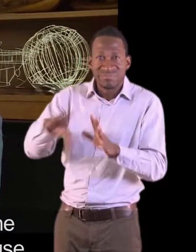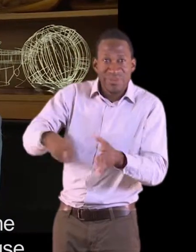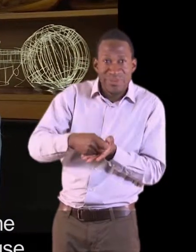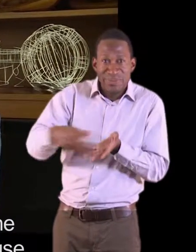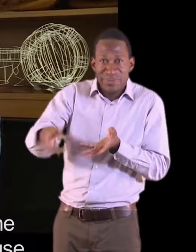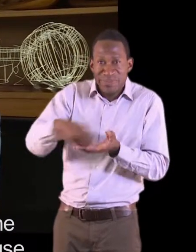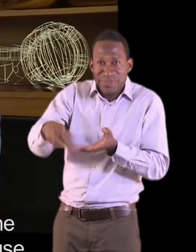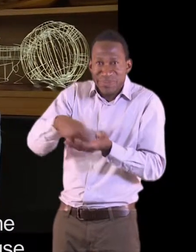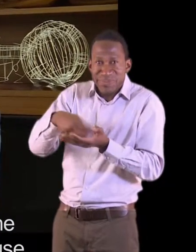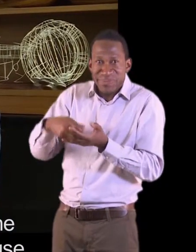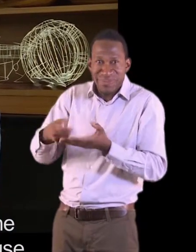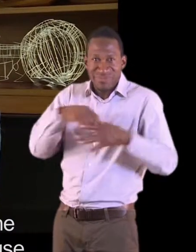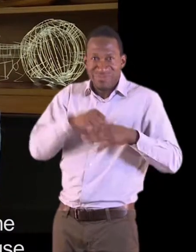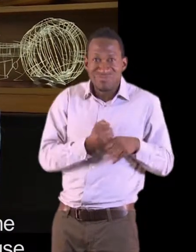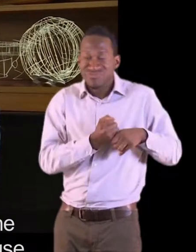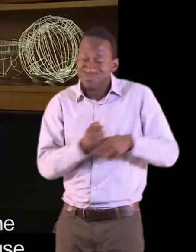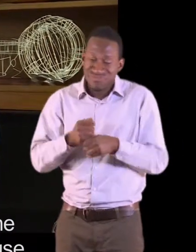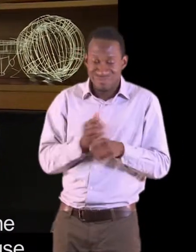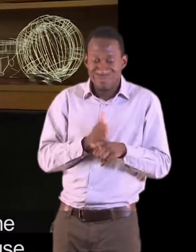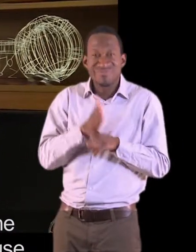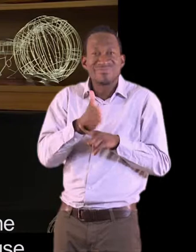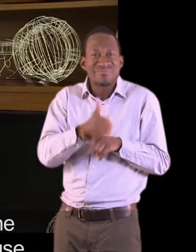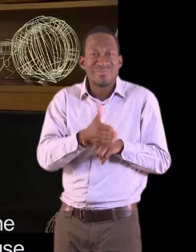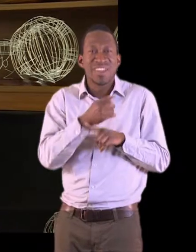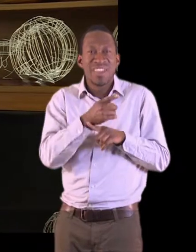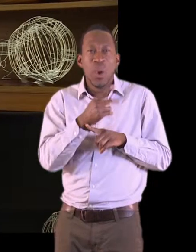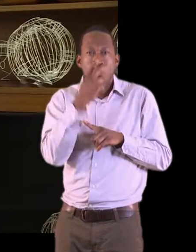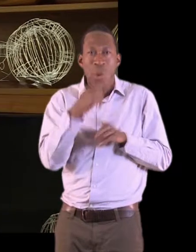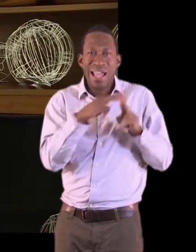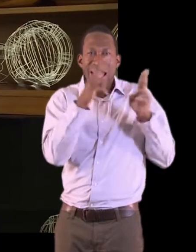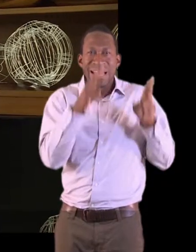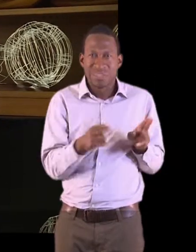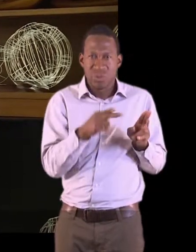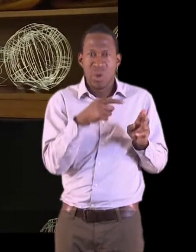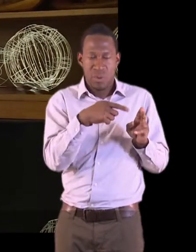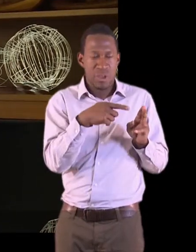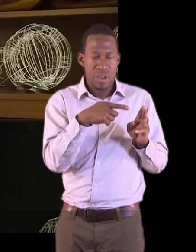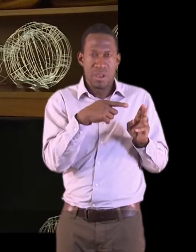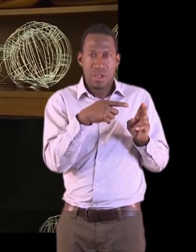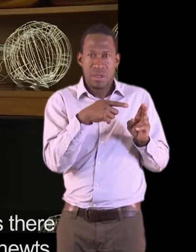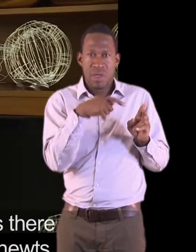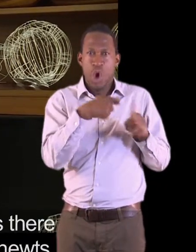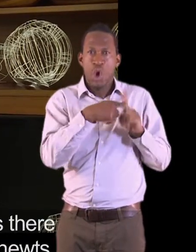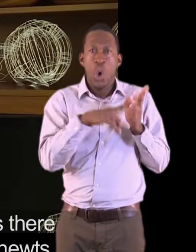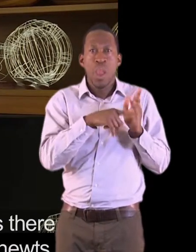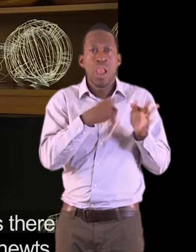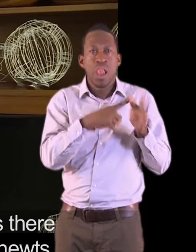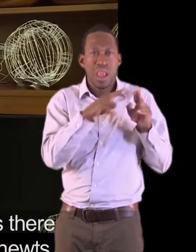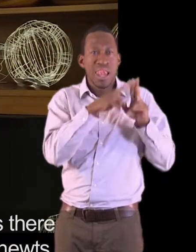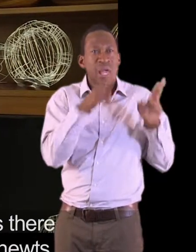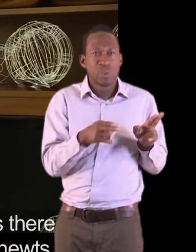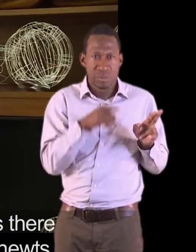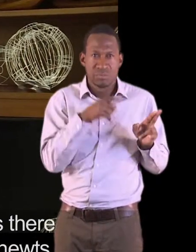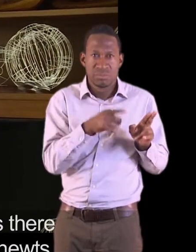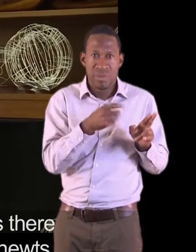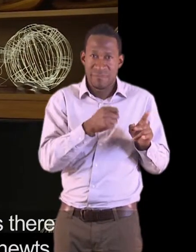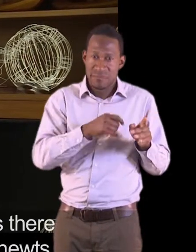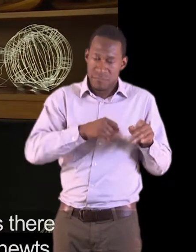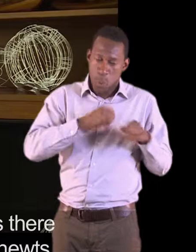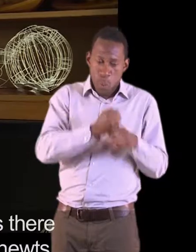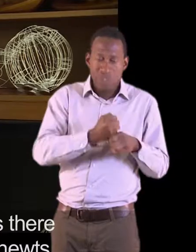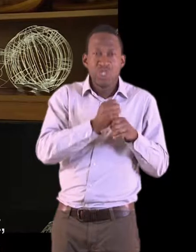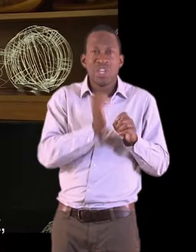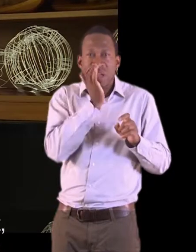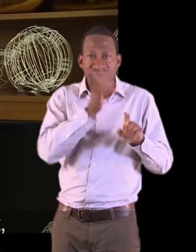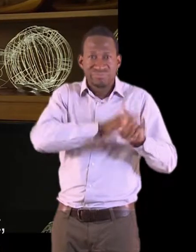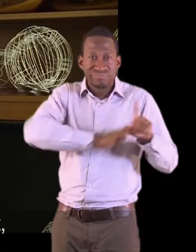Walking up to the old house, Knoll House, with all the horse chestnuts around it and there were some ponds there where we used